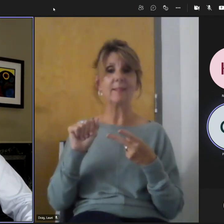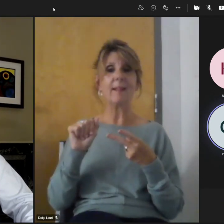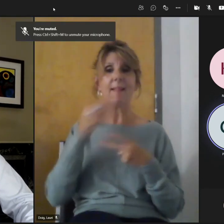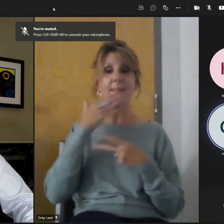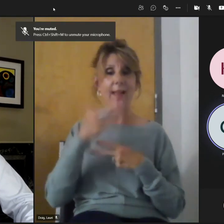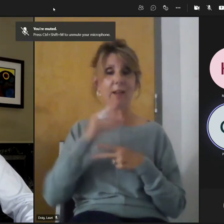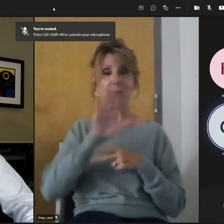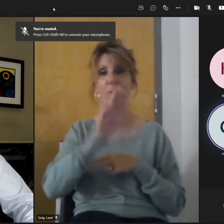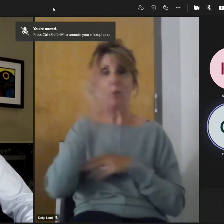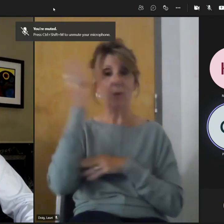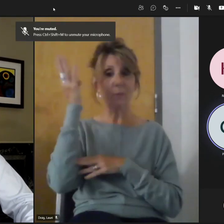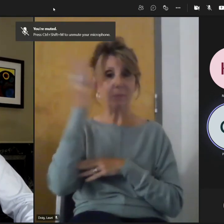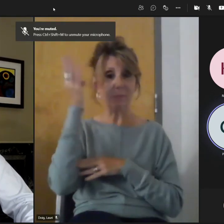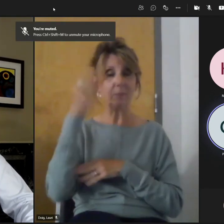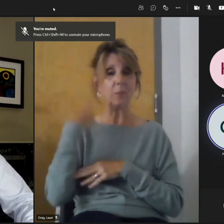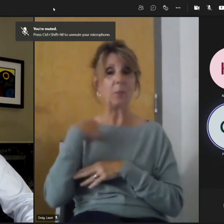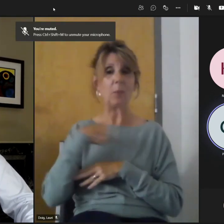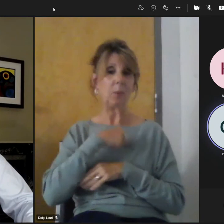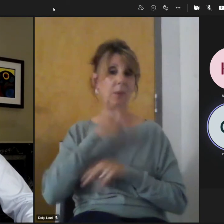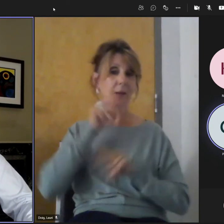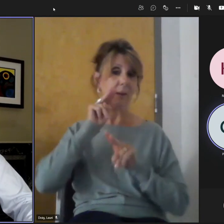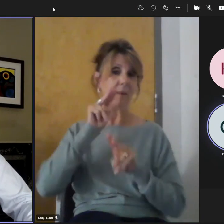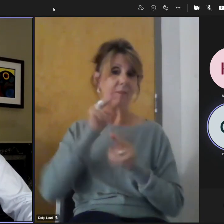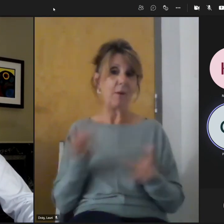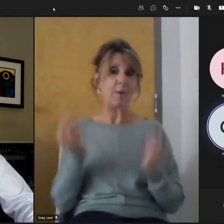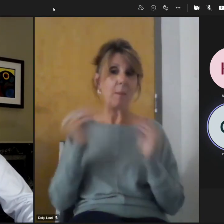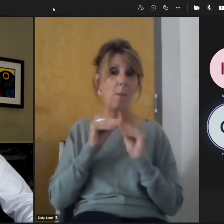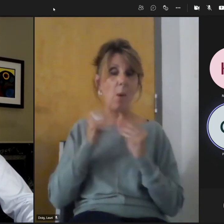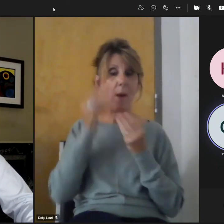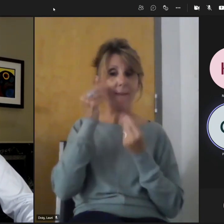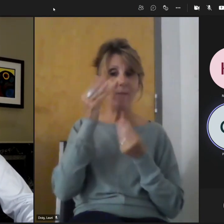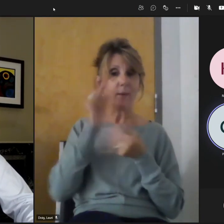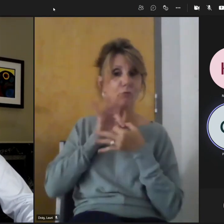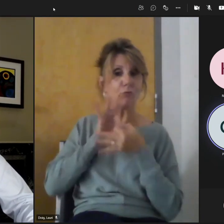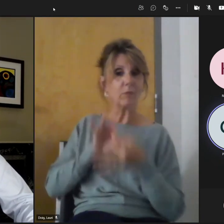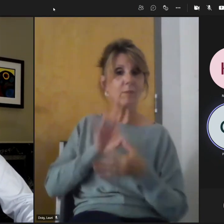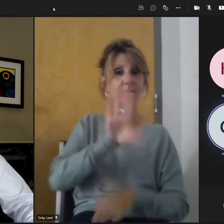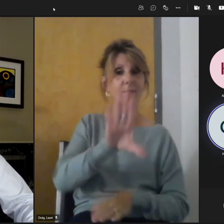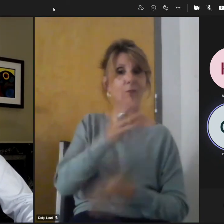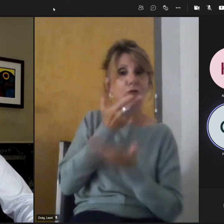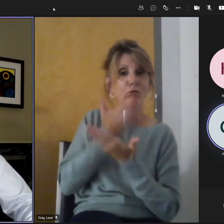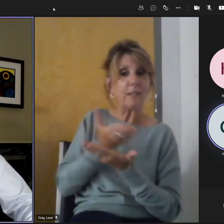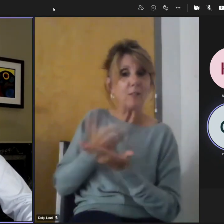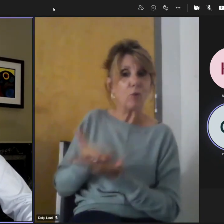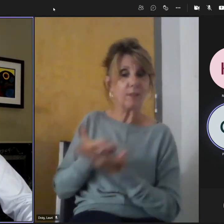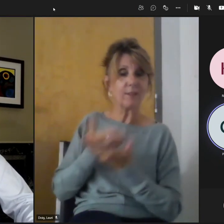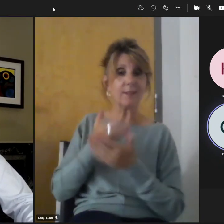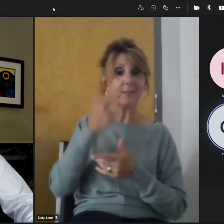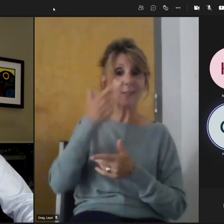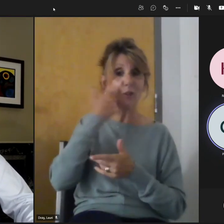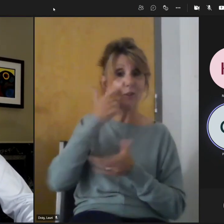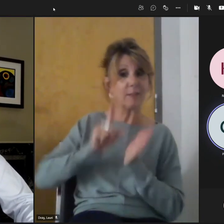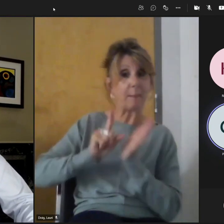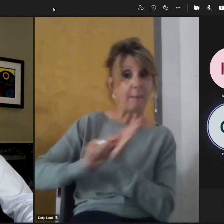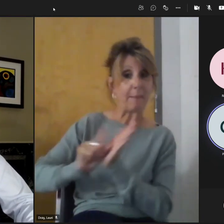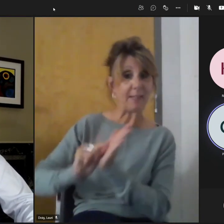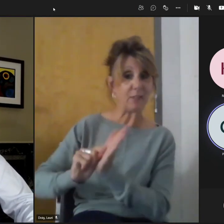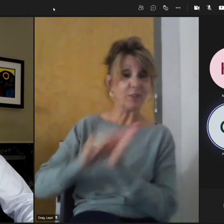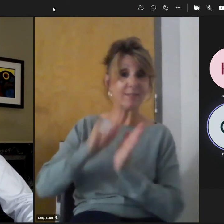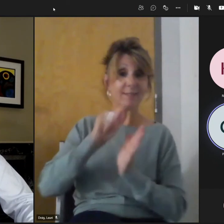And we look forward to getting more information on those resources that you have just produced around